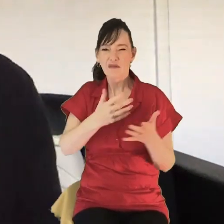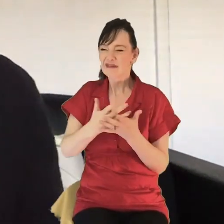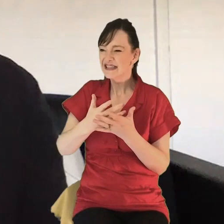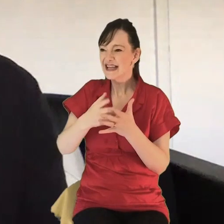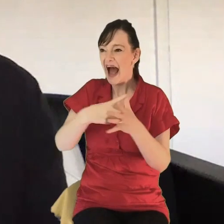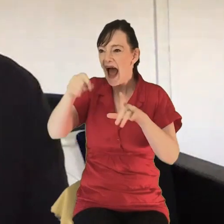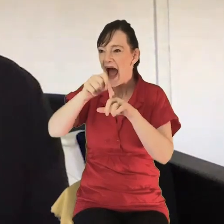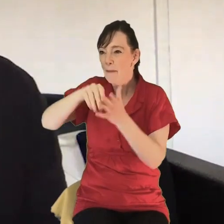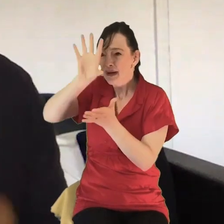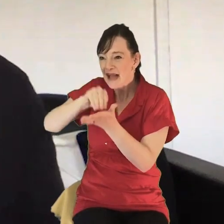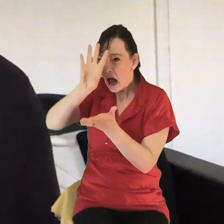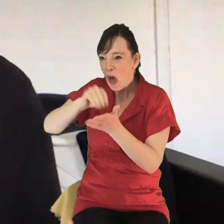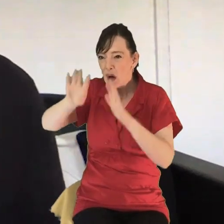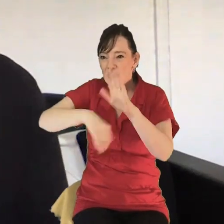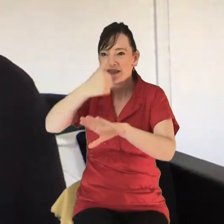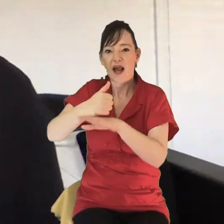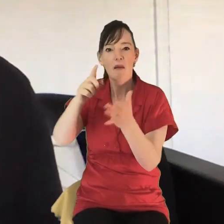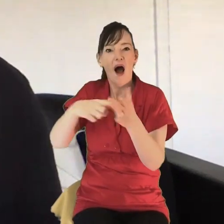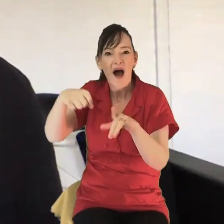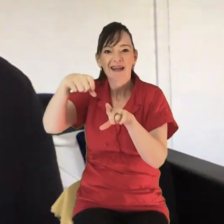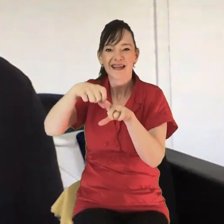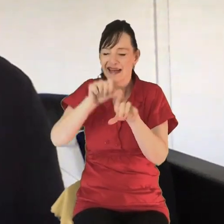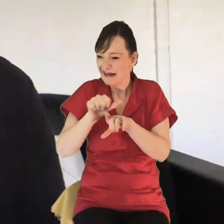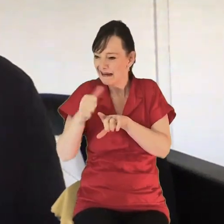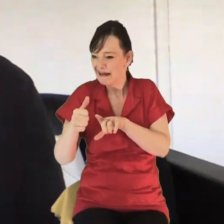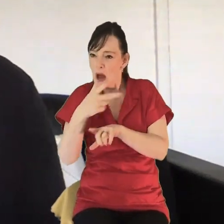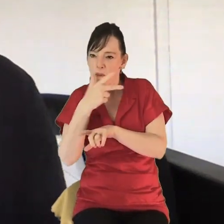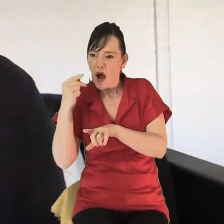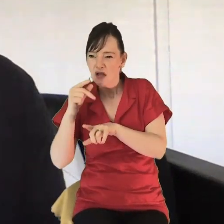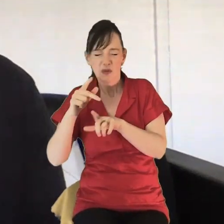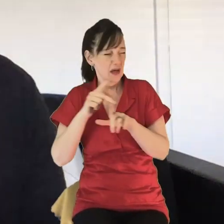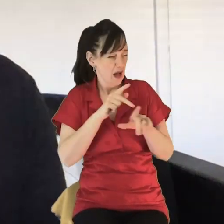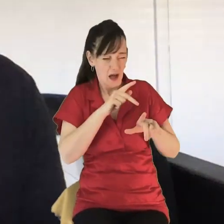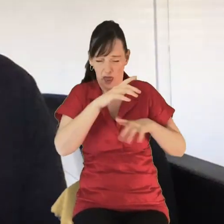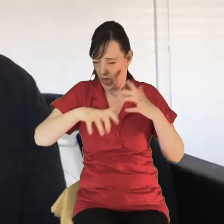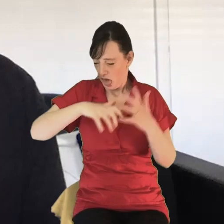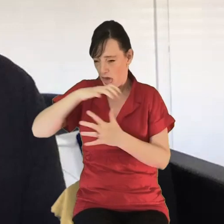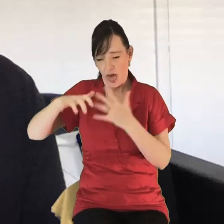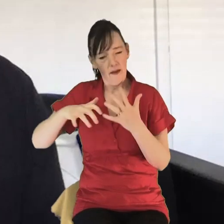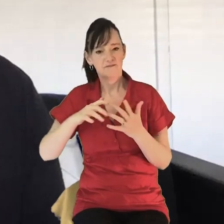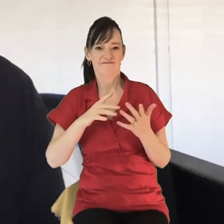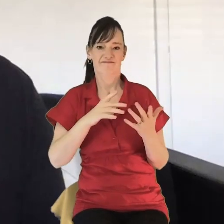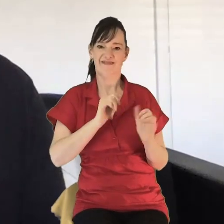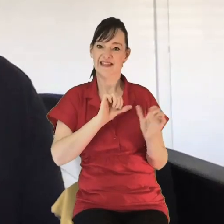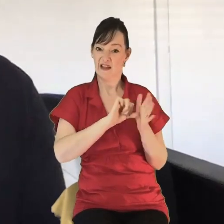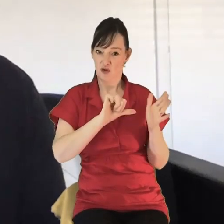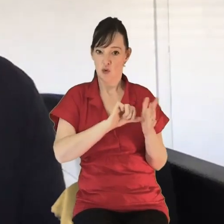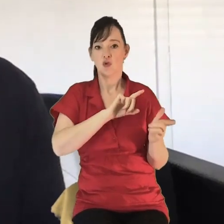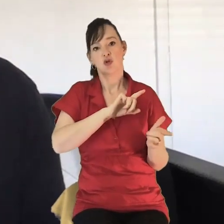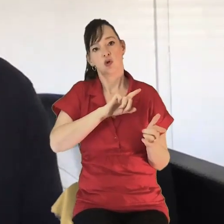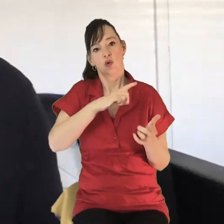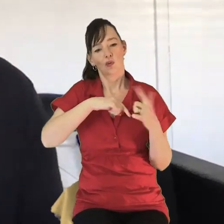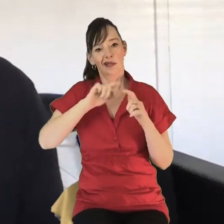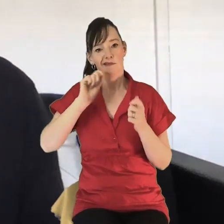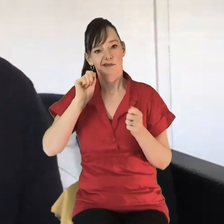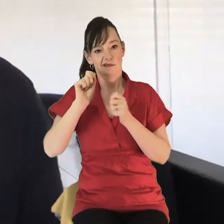click on a link and put in a password and so on. And so we then started transmitting or streaming to YouTube to